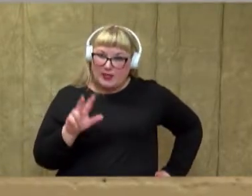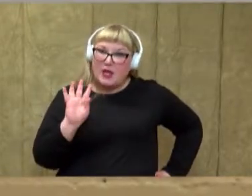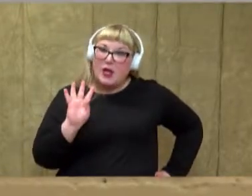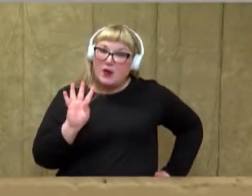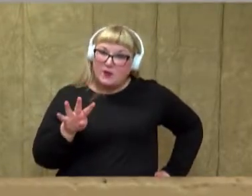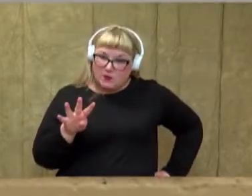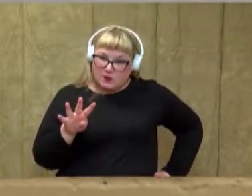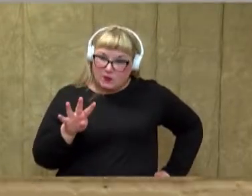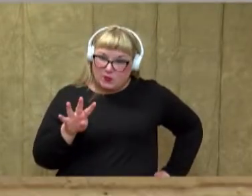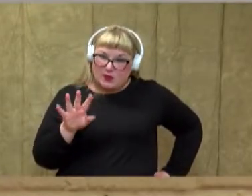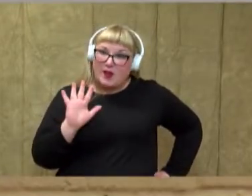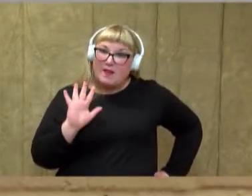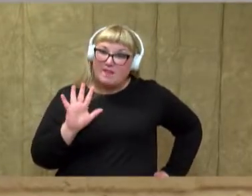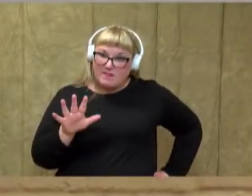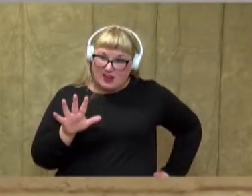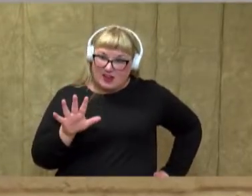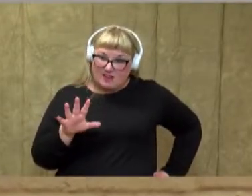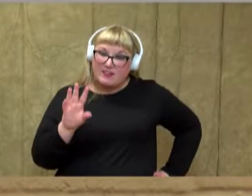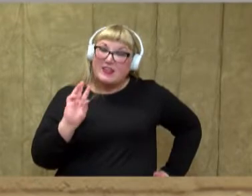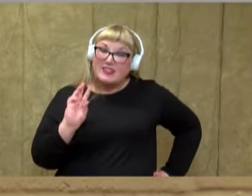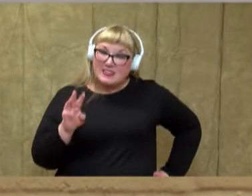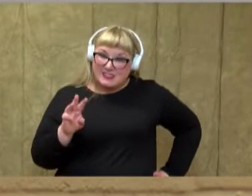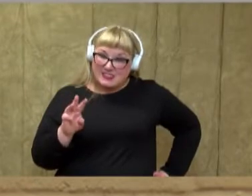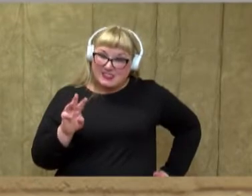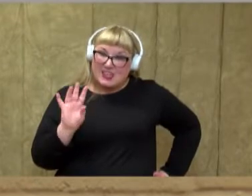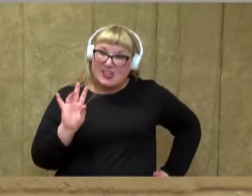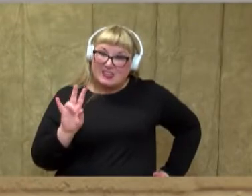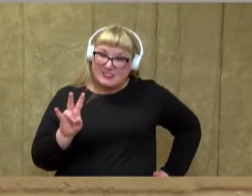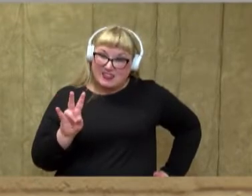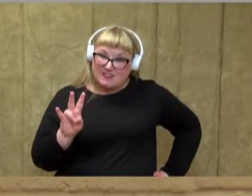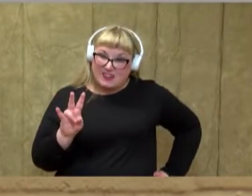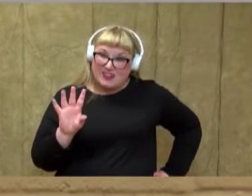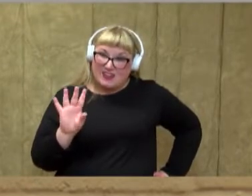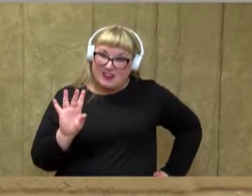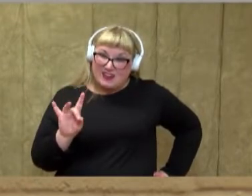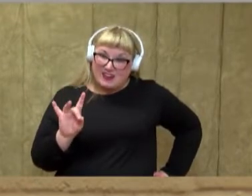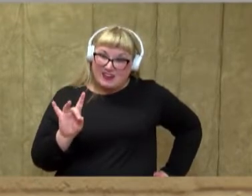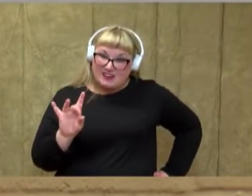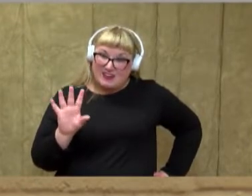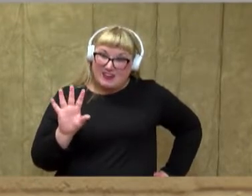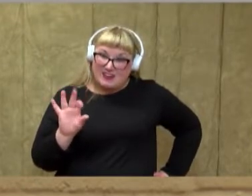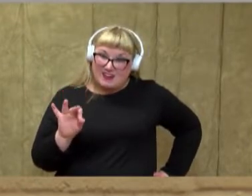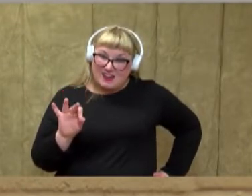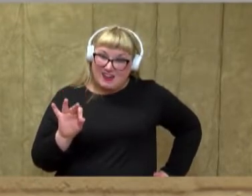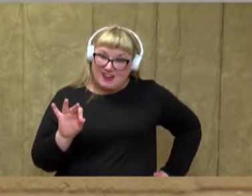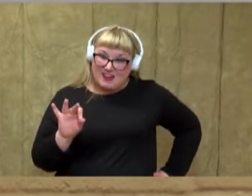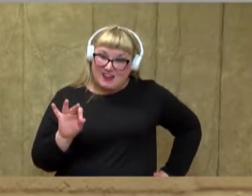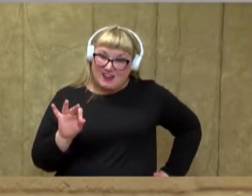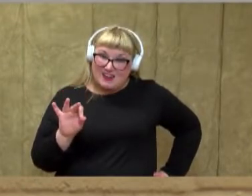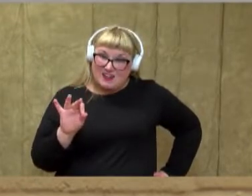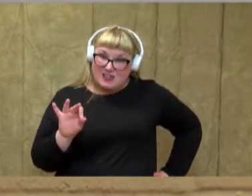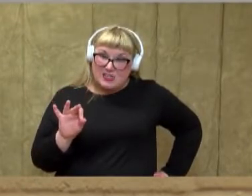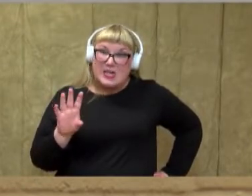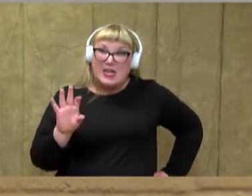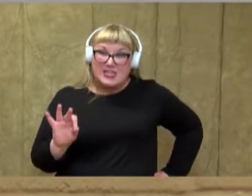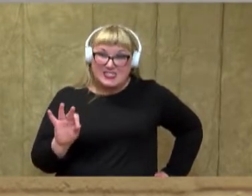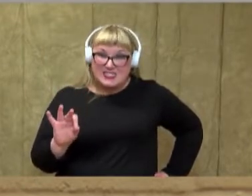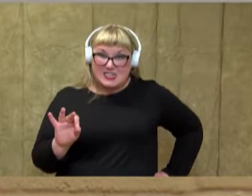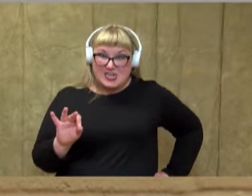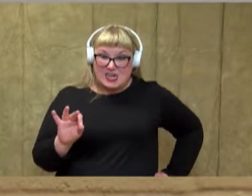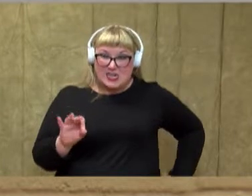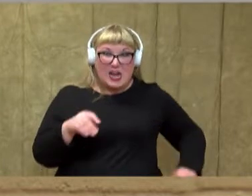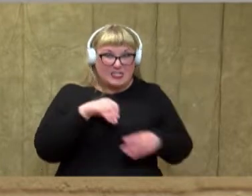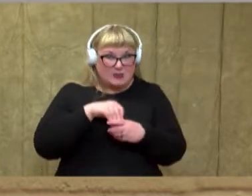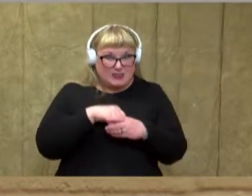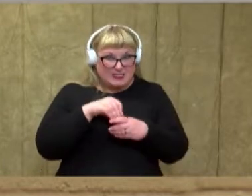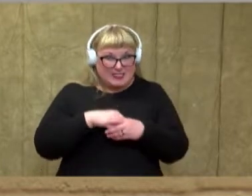three, four, five, six, seven, eight, nine bees inside the